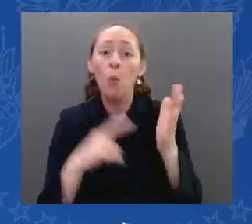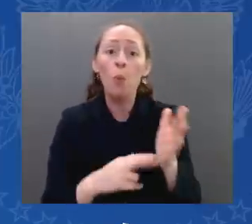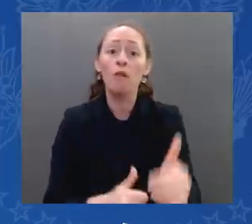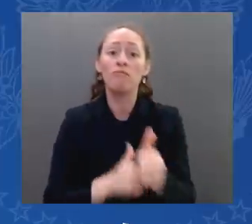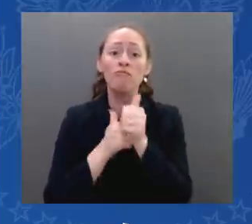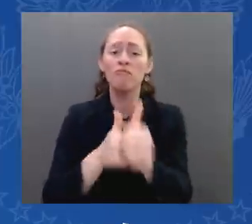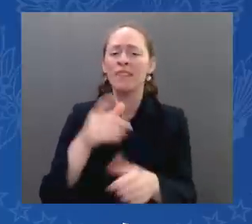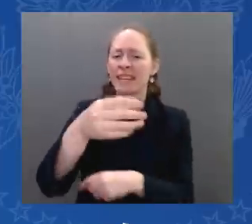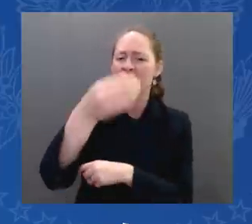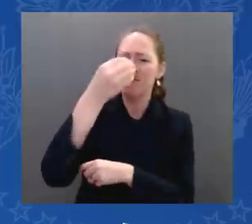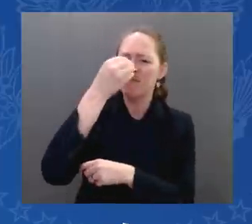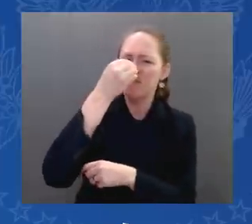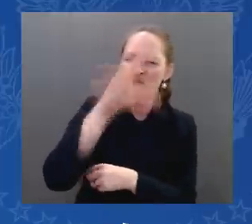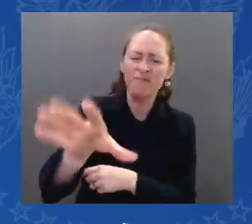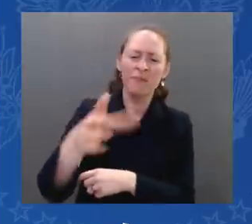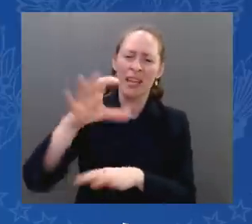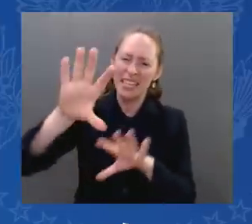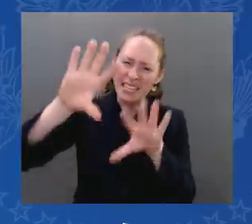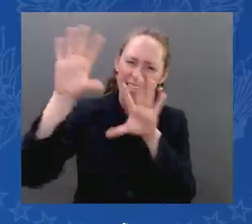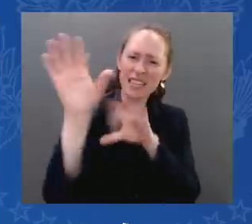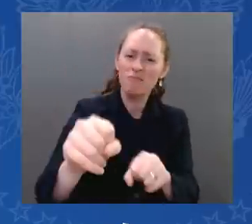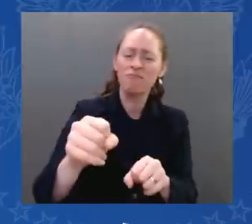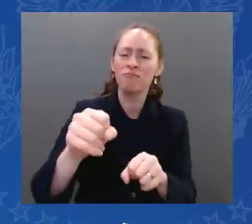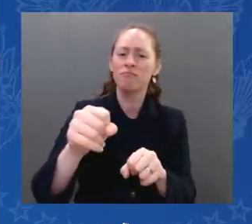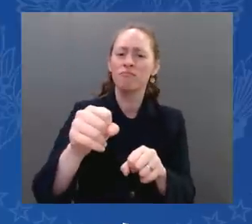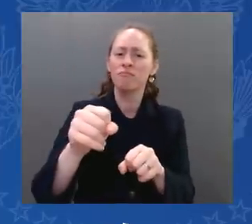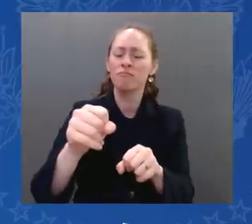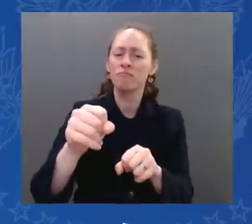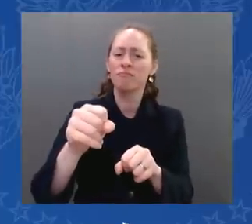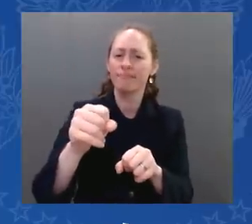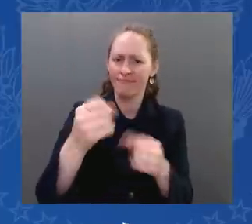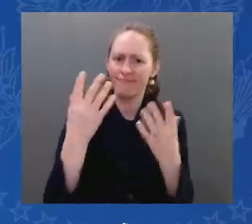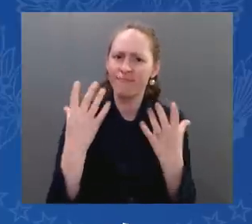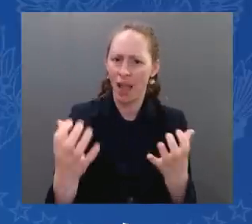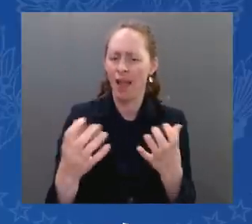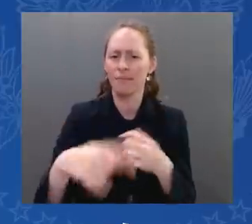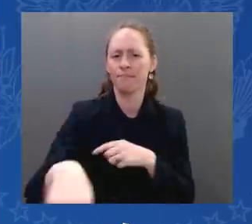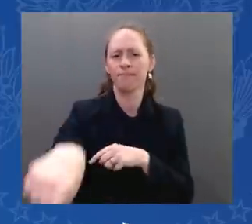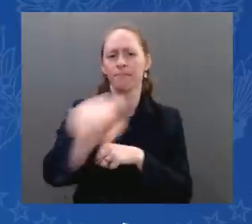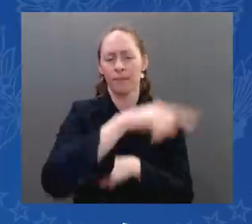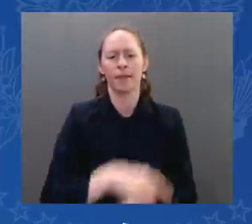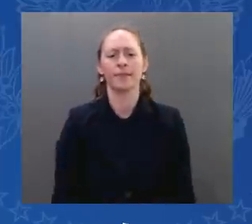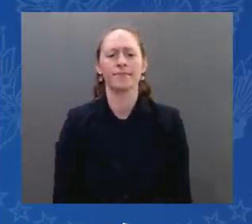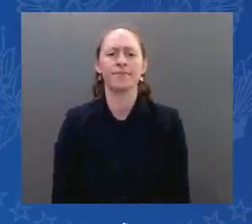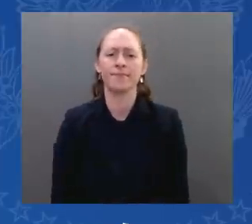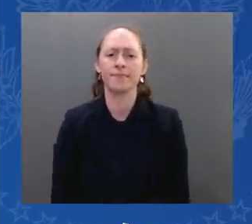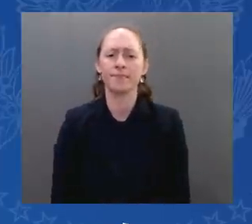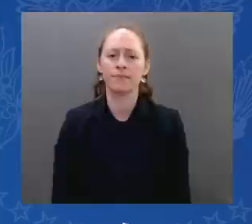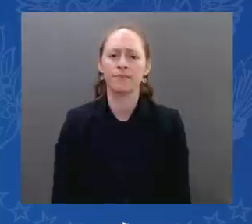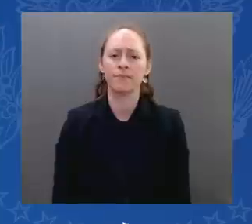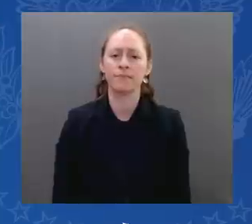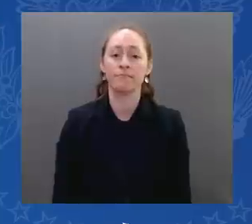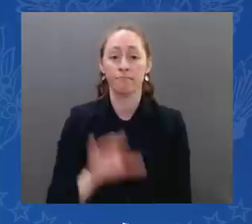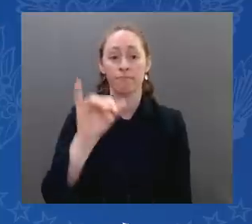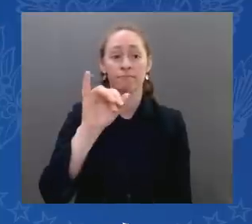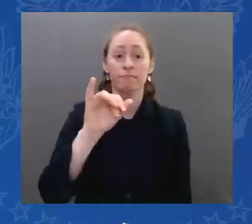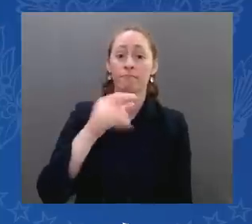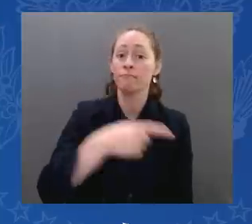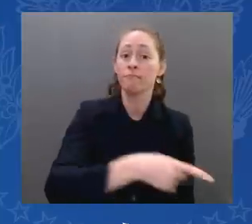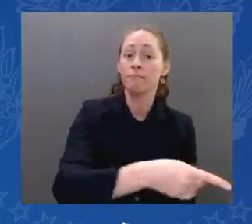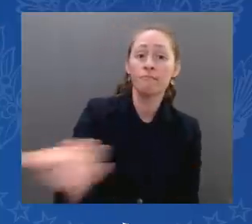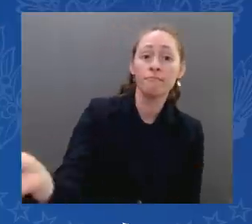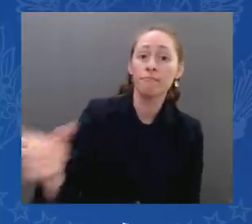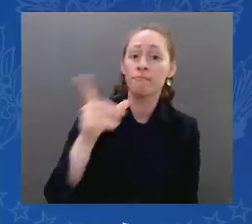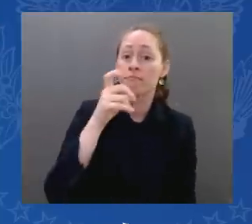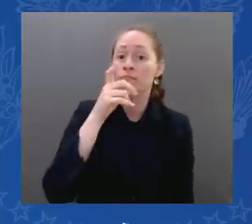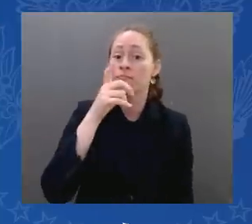free people sometimes do not understand the intensity of the hatred behind the attack on